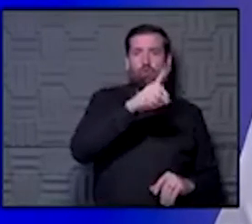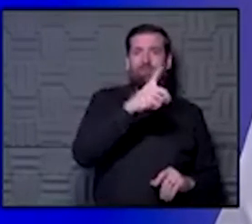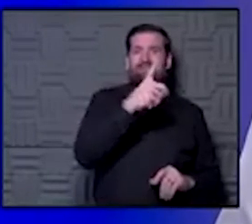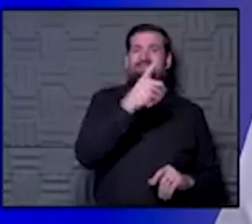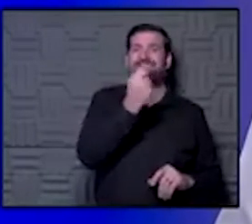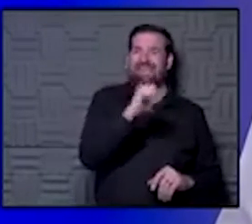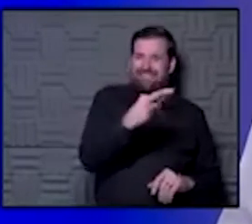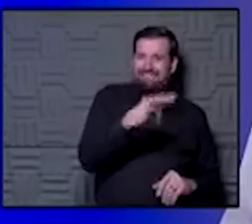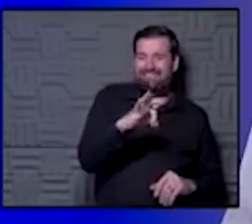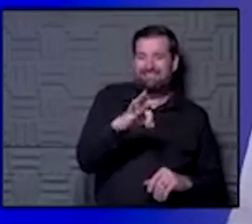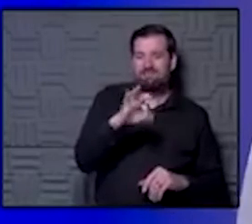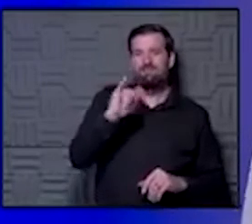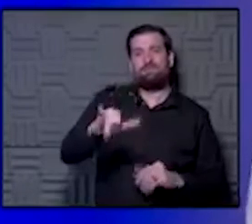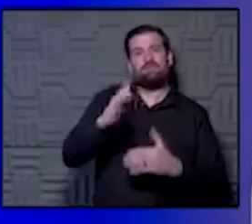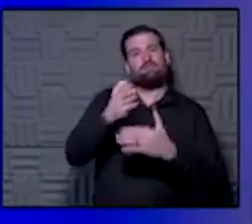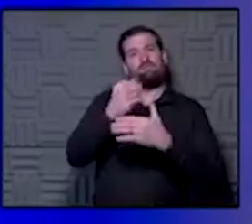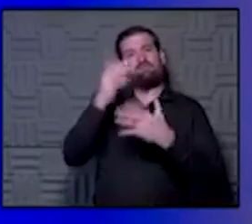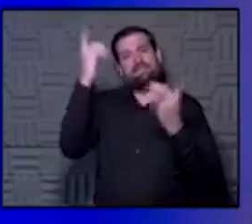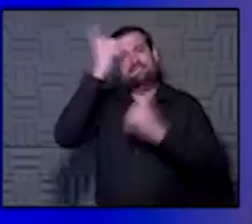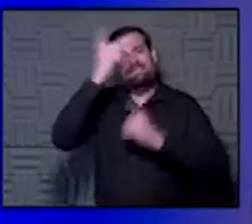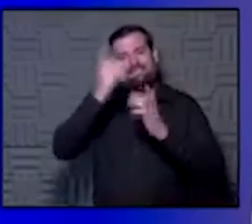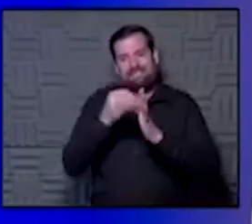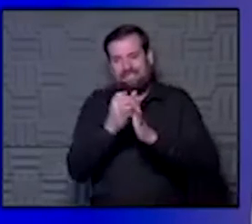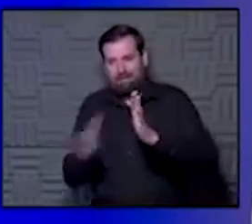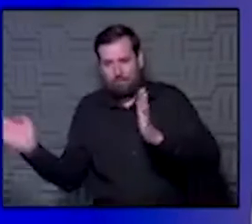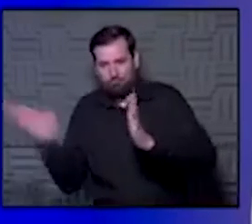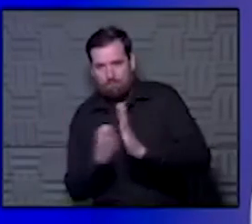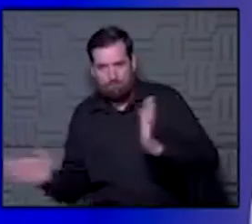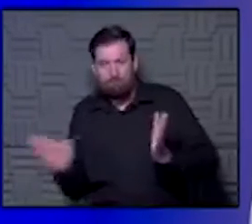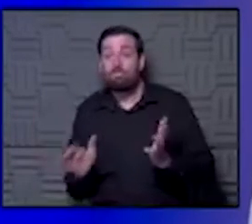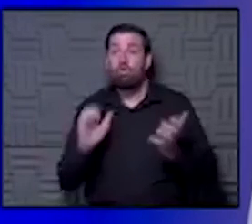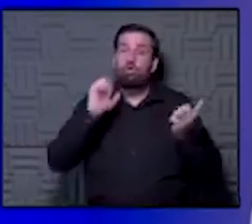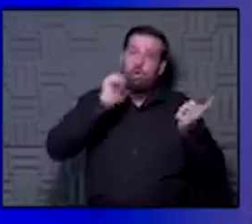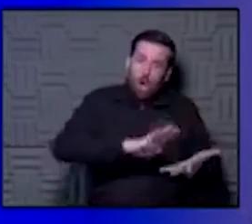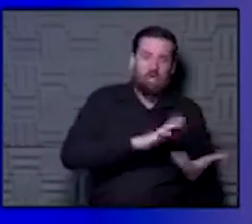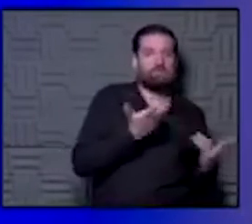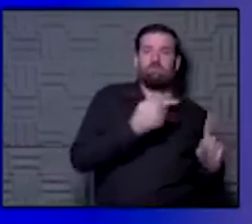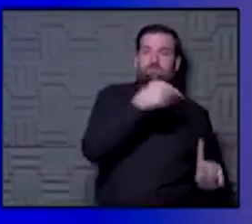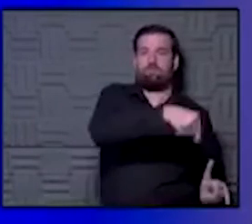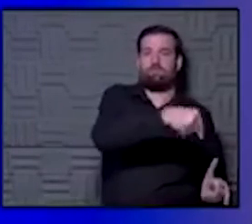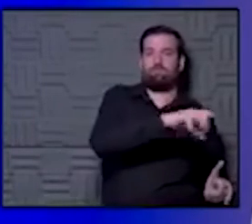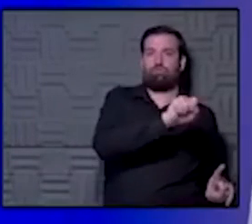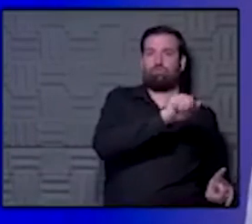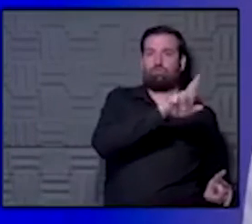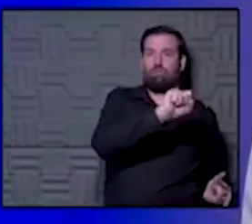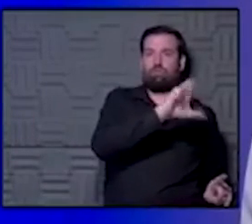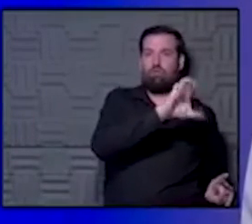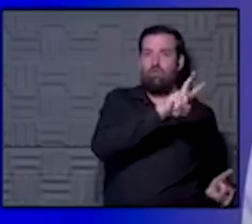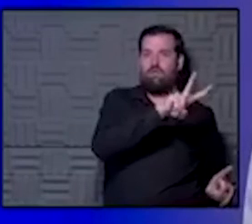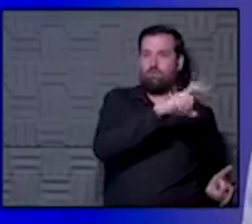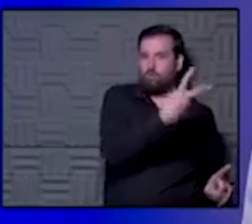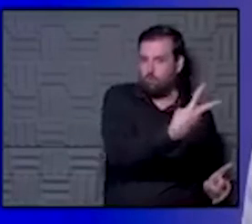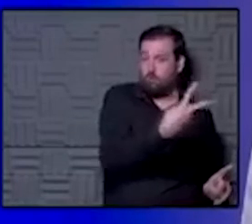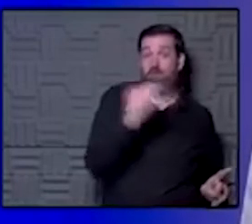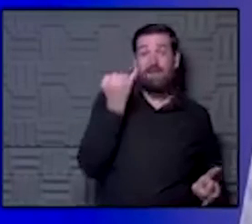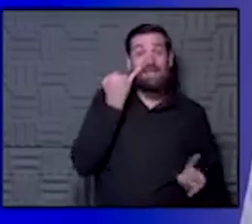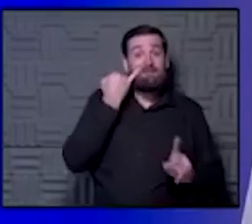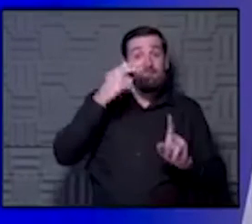is the disease spectrum that is caused by SARS-CoV-2, the virus. The issue with this is if you test positive for the virus,